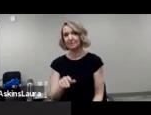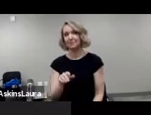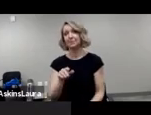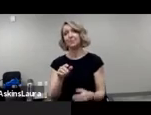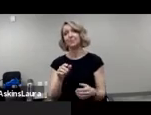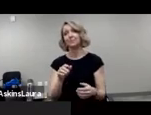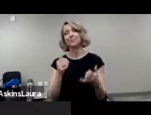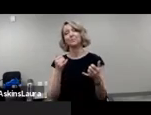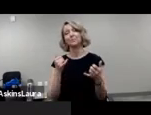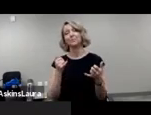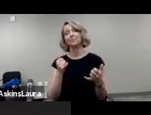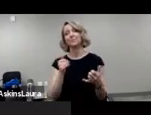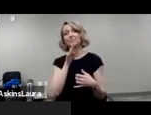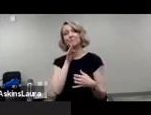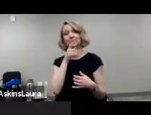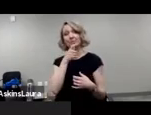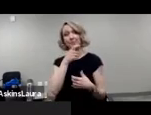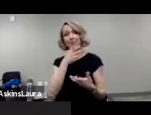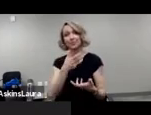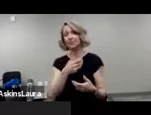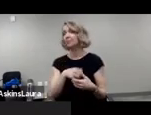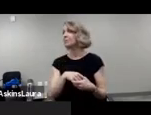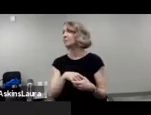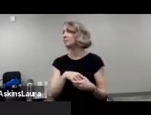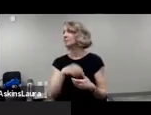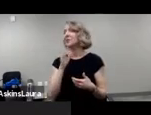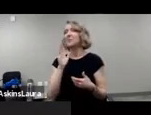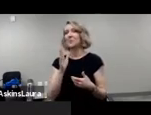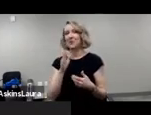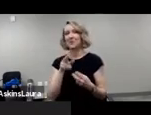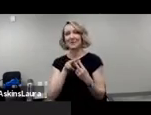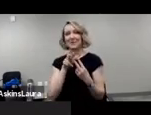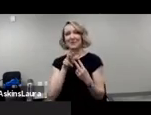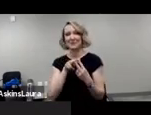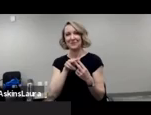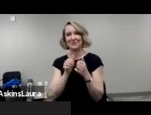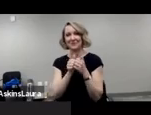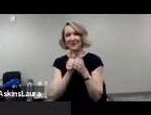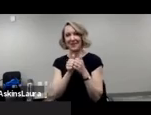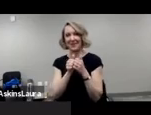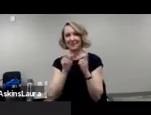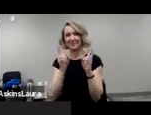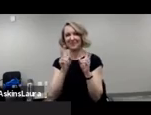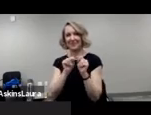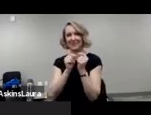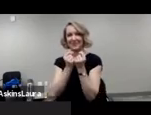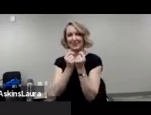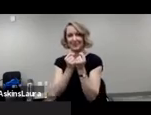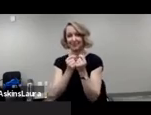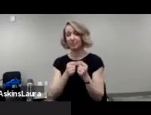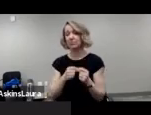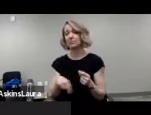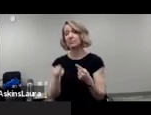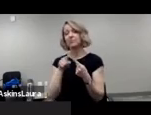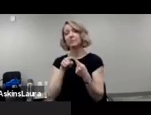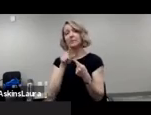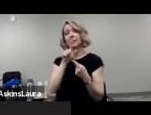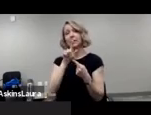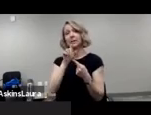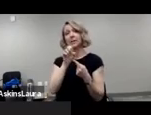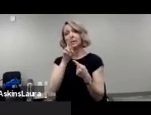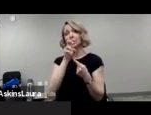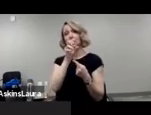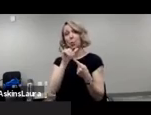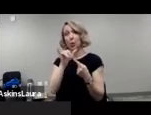Our next speaker is going to be tag teaming it. We have Leroy Moore, who is a board